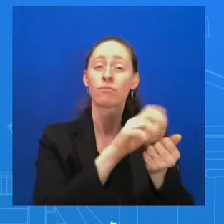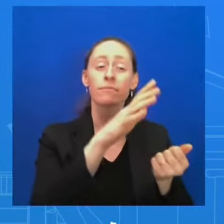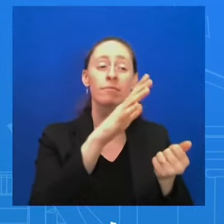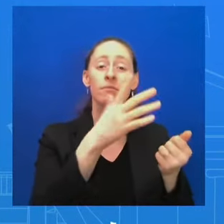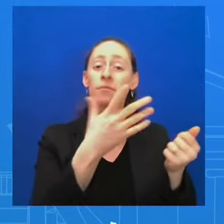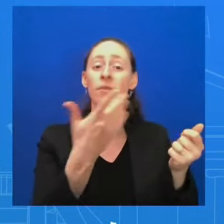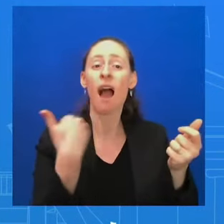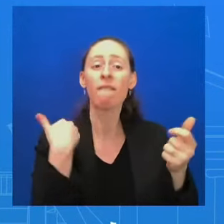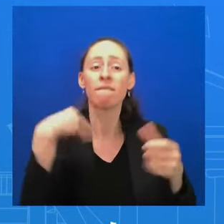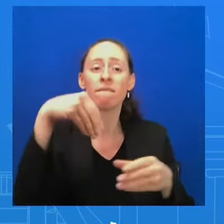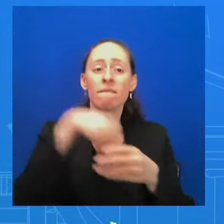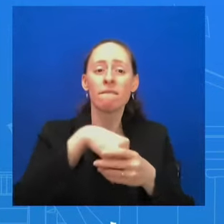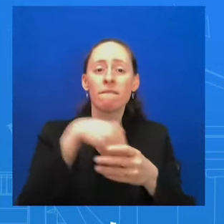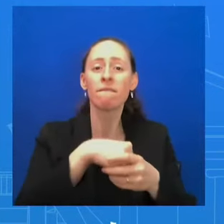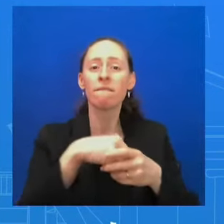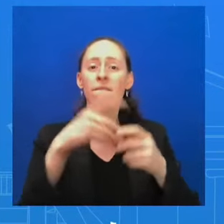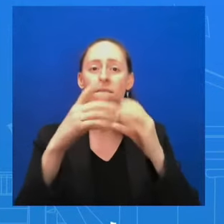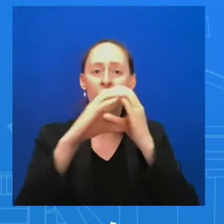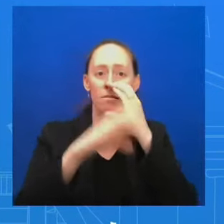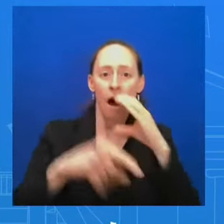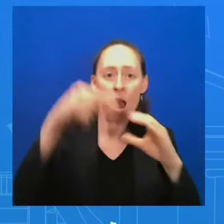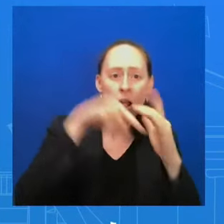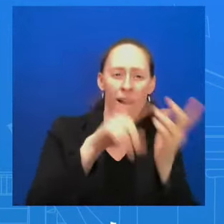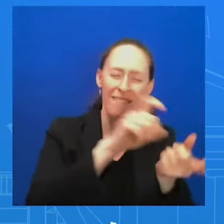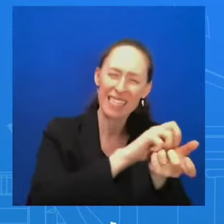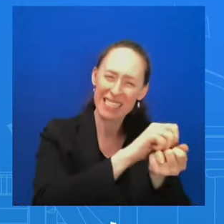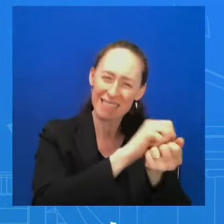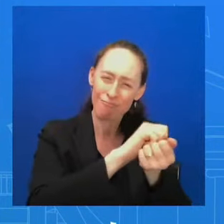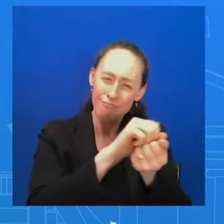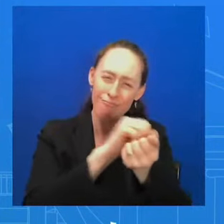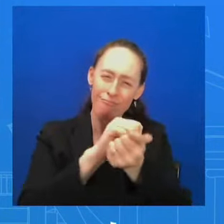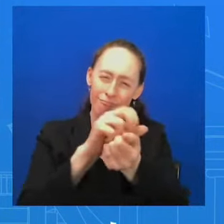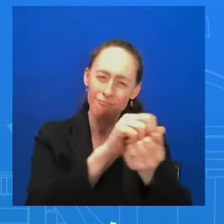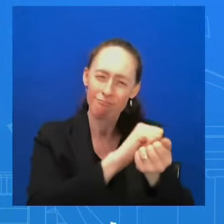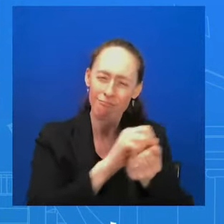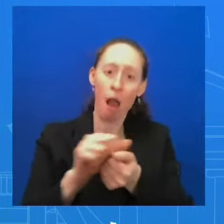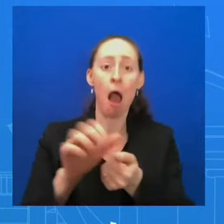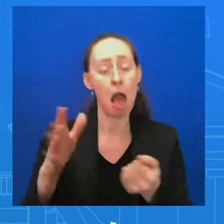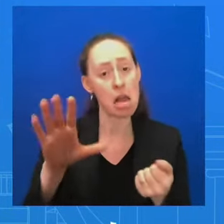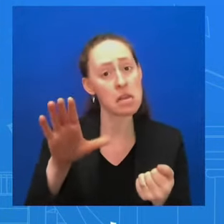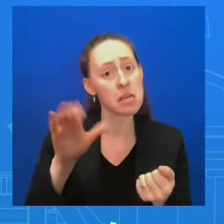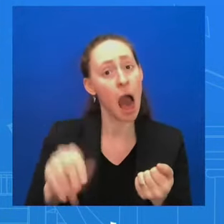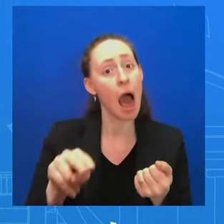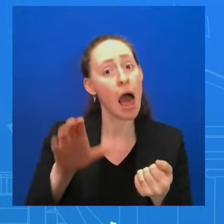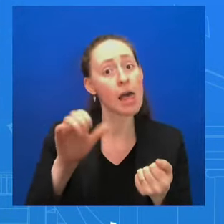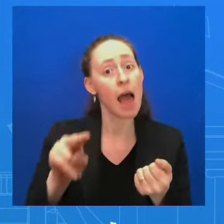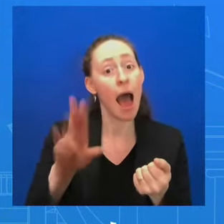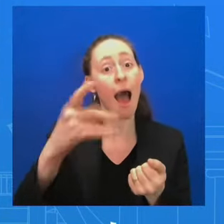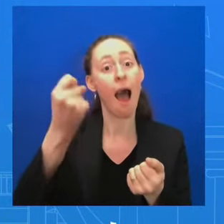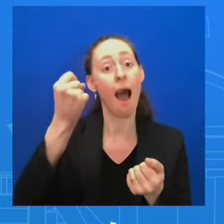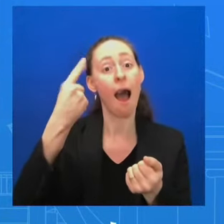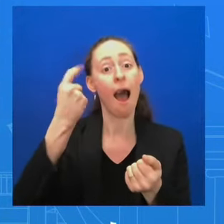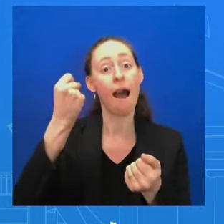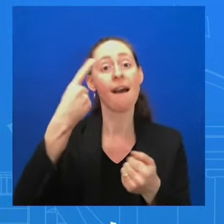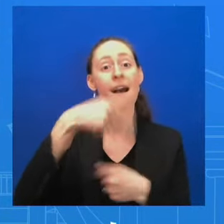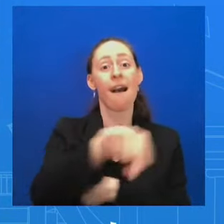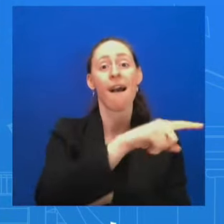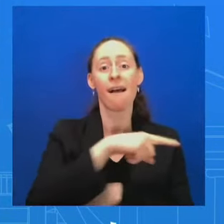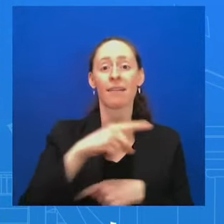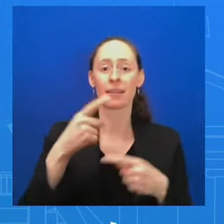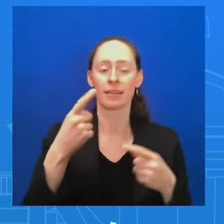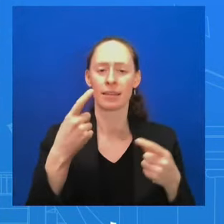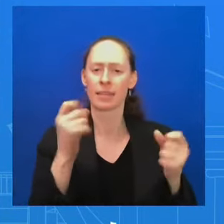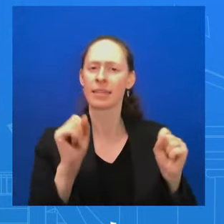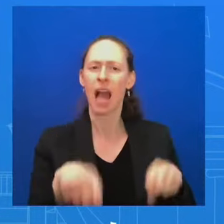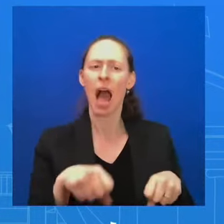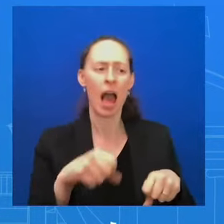operate, store weapons, train troops. mean, all of that stuff can be targeted with military means.